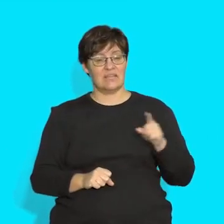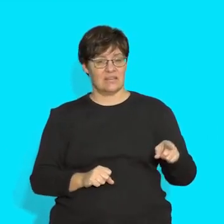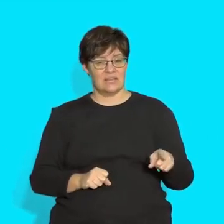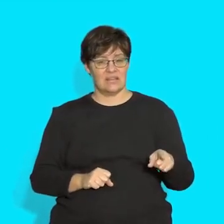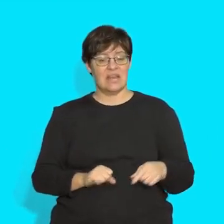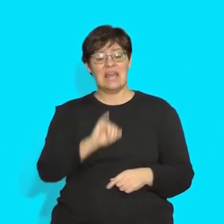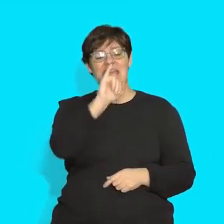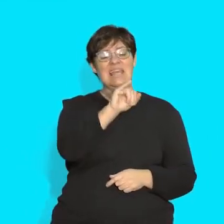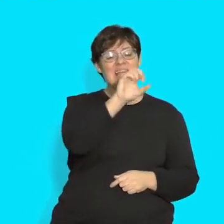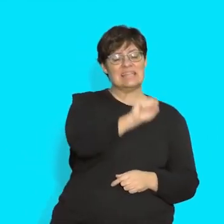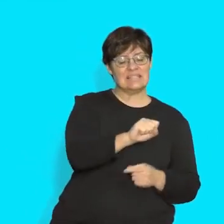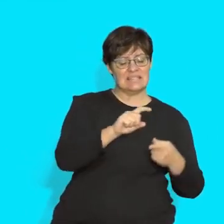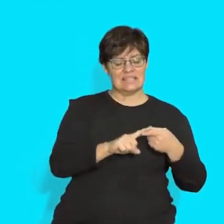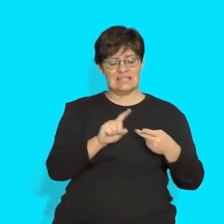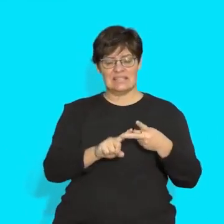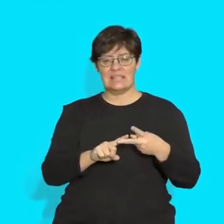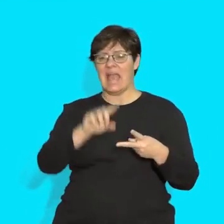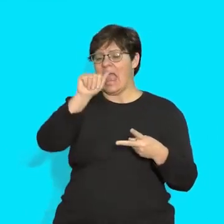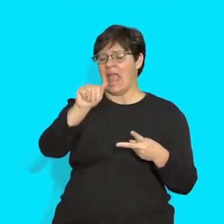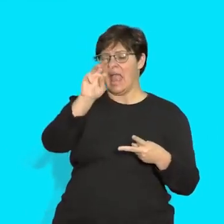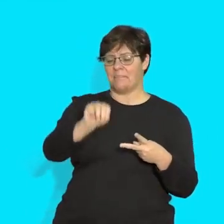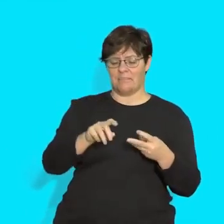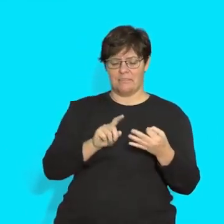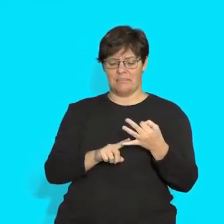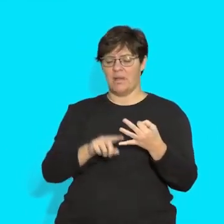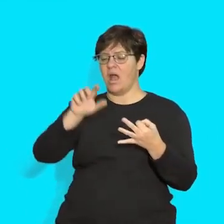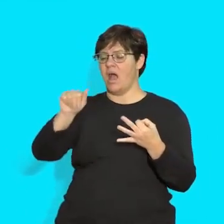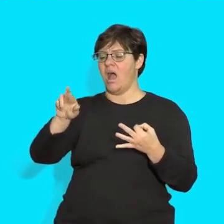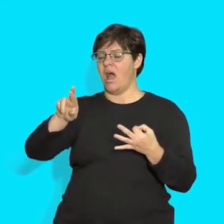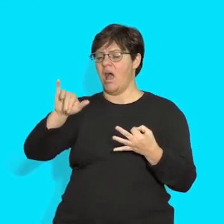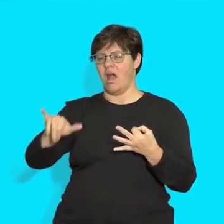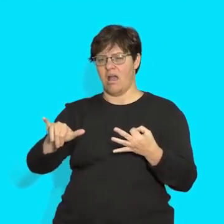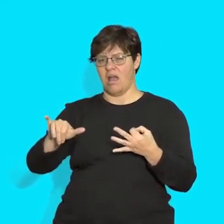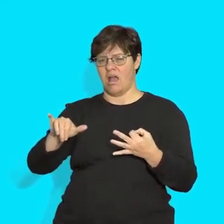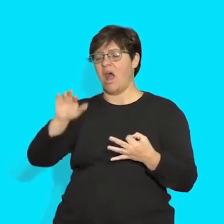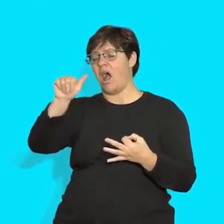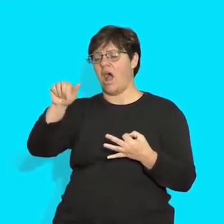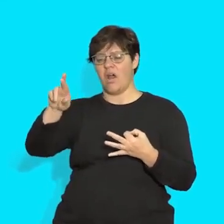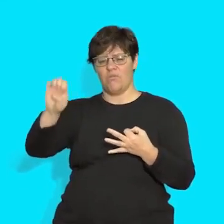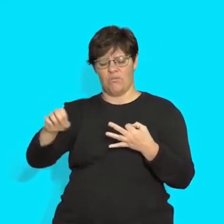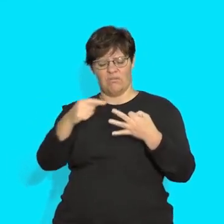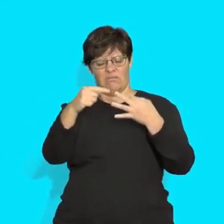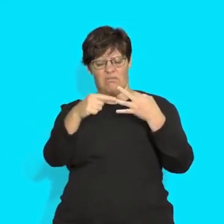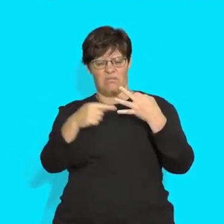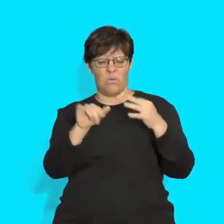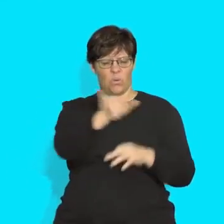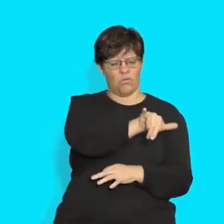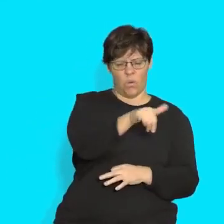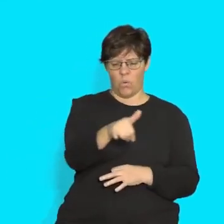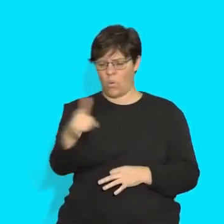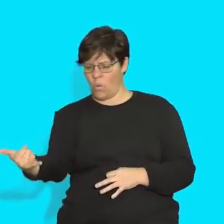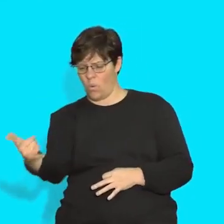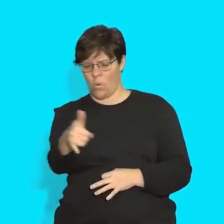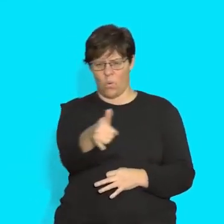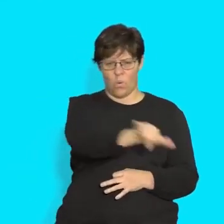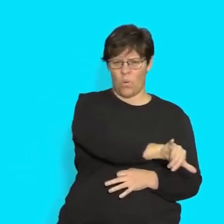and am, and are. I am going to give you a short sentence. I'm going to leave out a word and clap